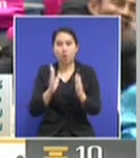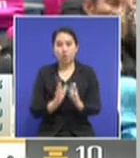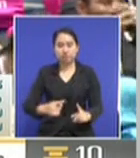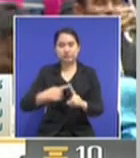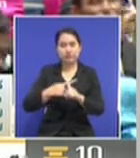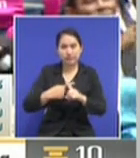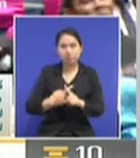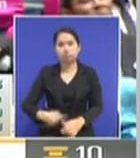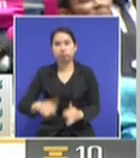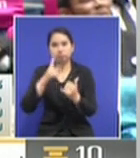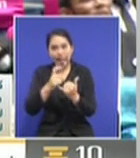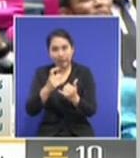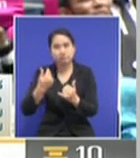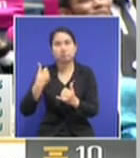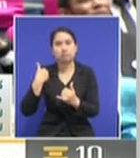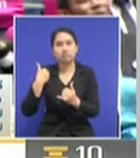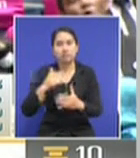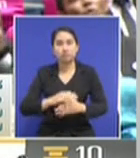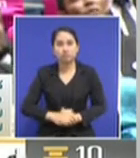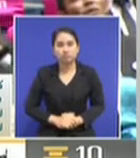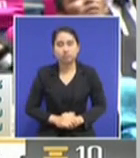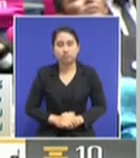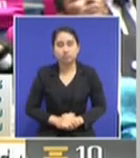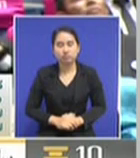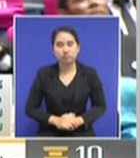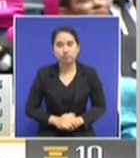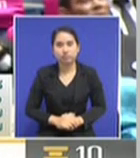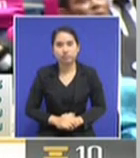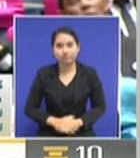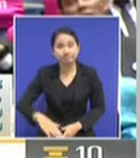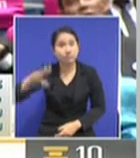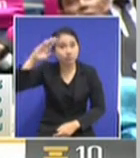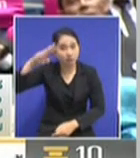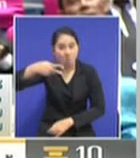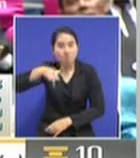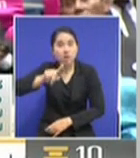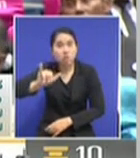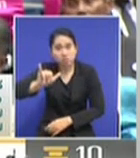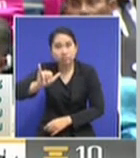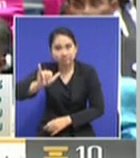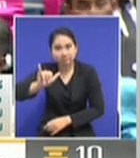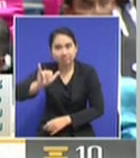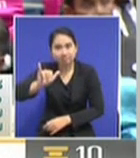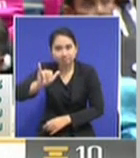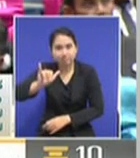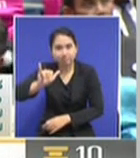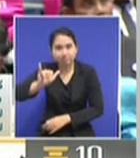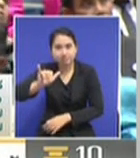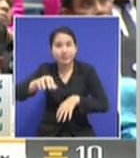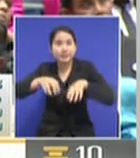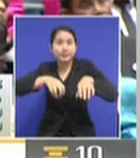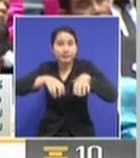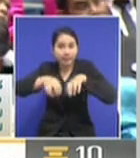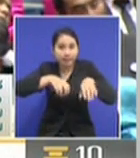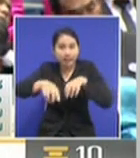commented him for his success in restoring peace and stability to the country